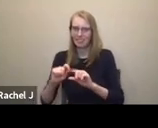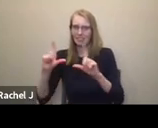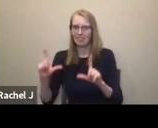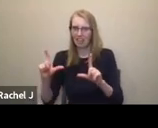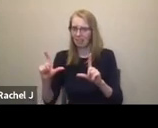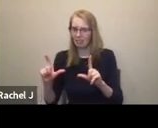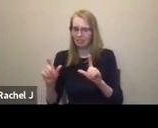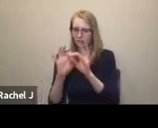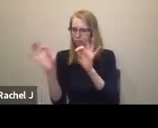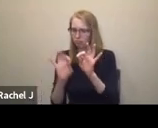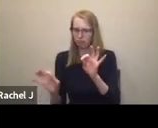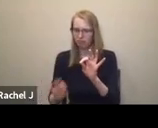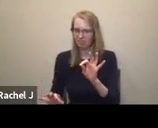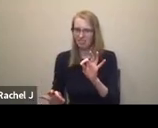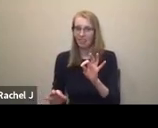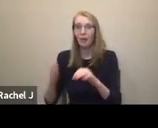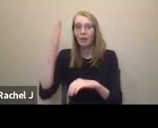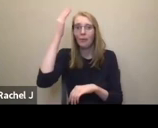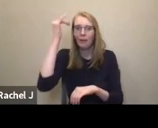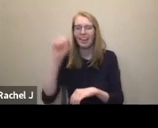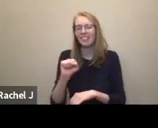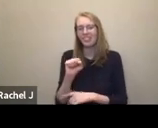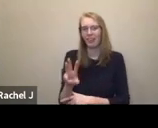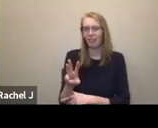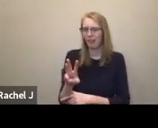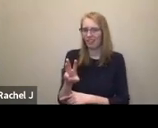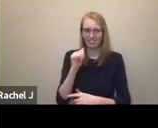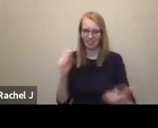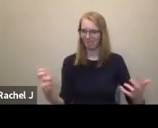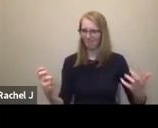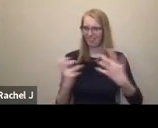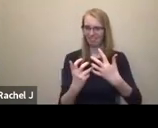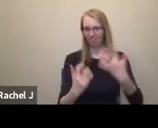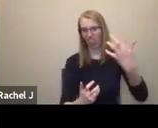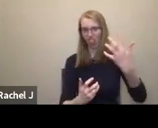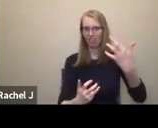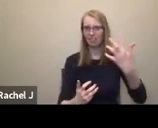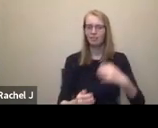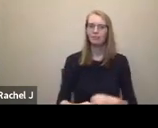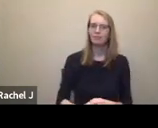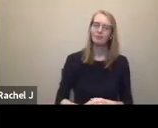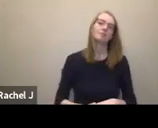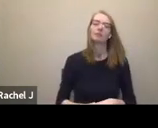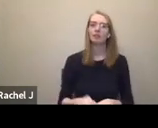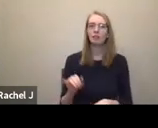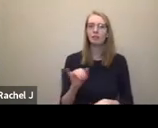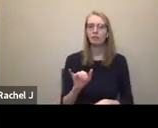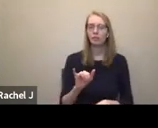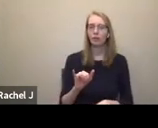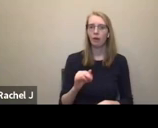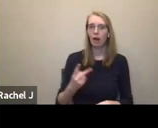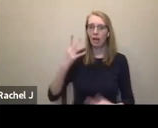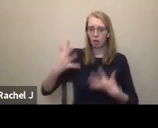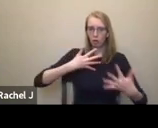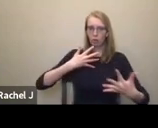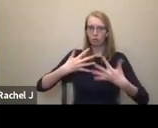on the other end, because of accessibility softwares and incompatibility. Okay, so high contrast guidelines for directionals. other